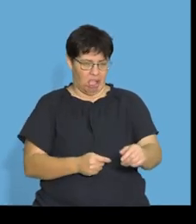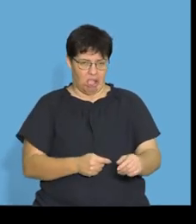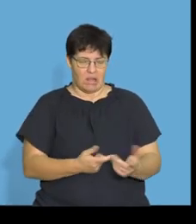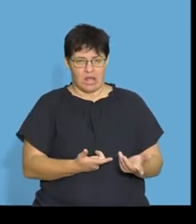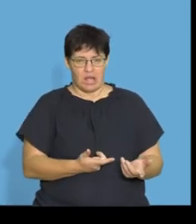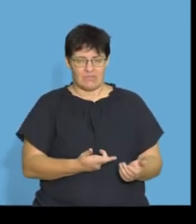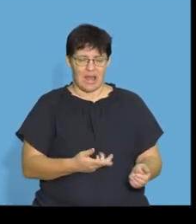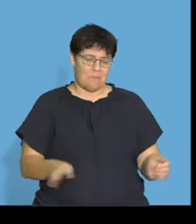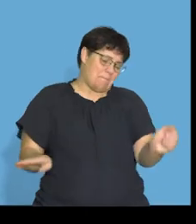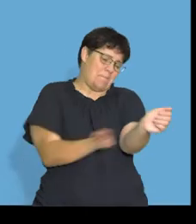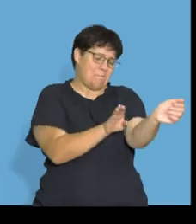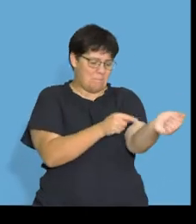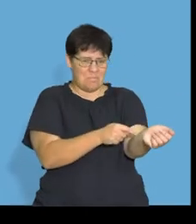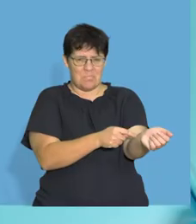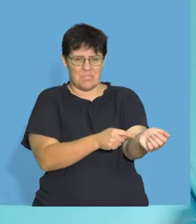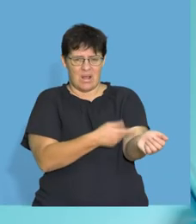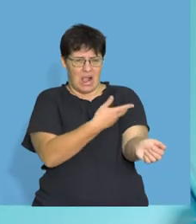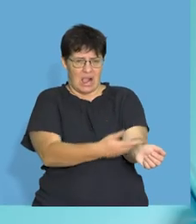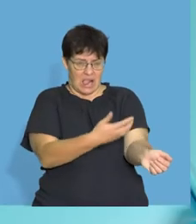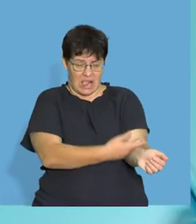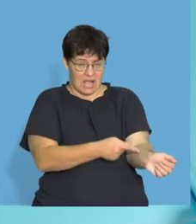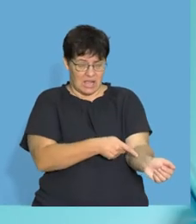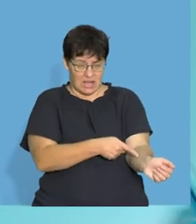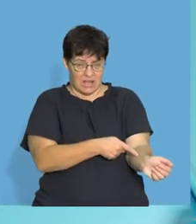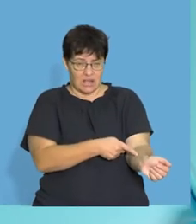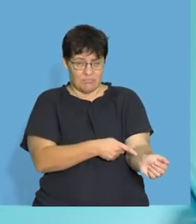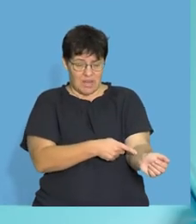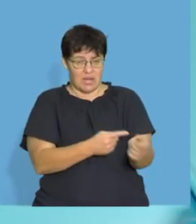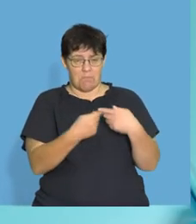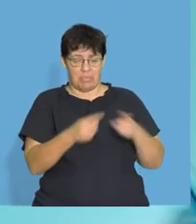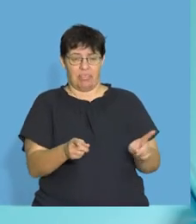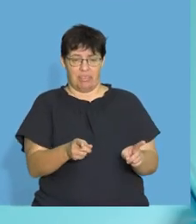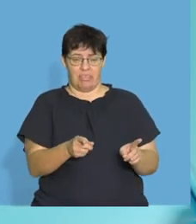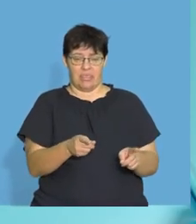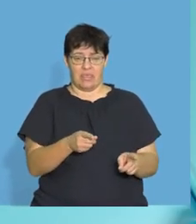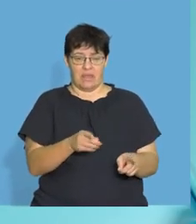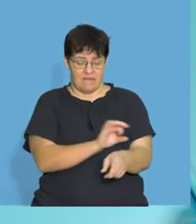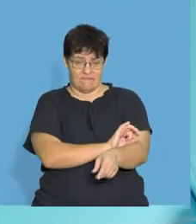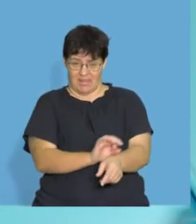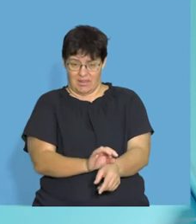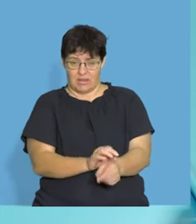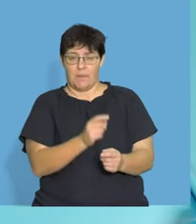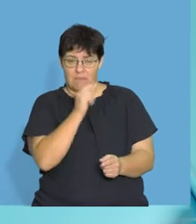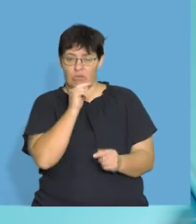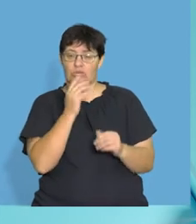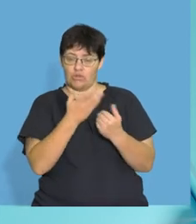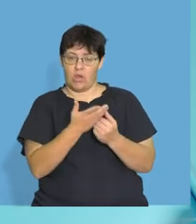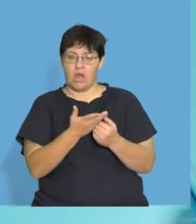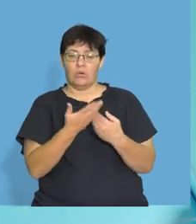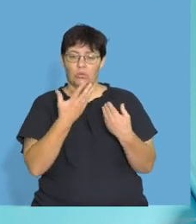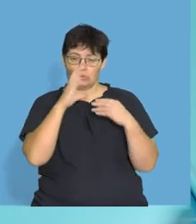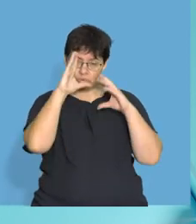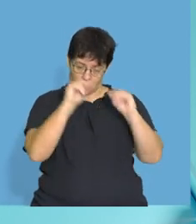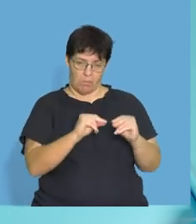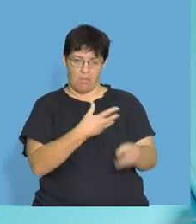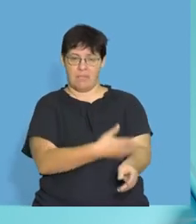artery somewhere inside, if you've got hurt on the outside and a blood vessel has broken, you need to